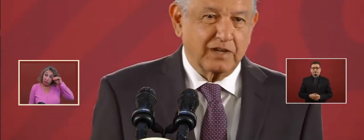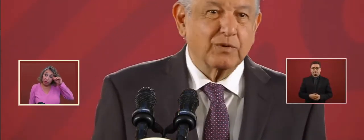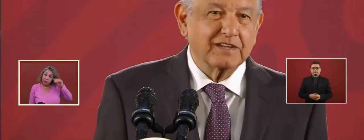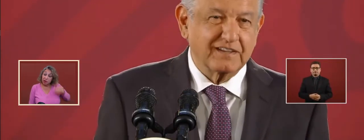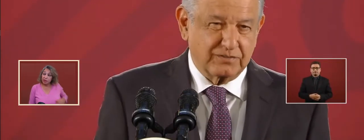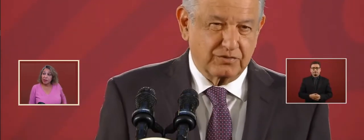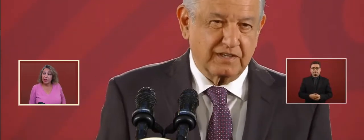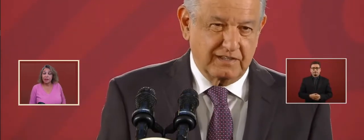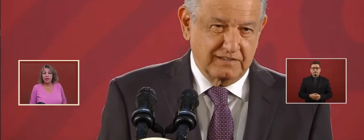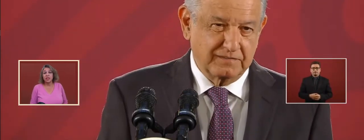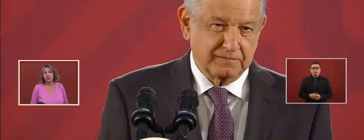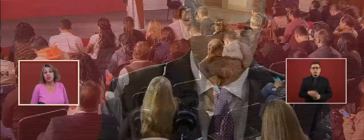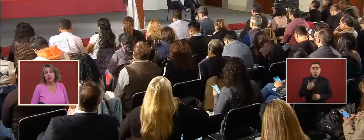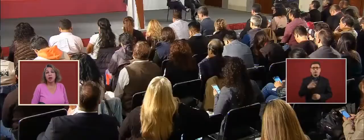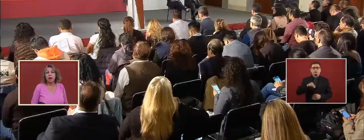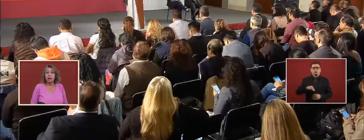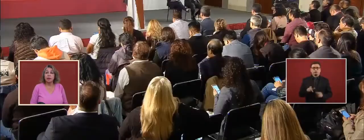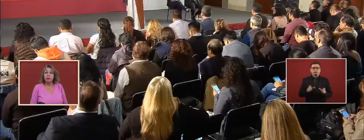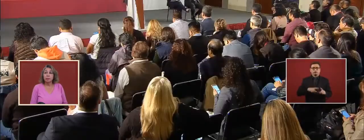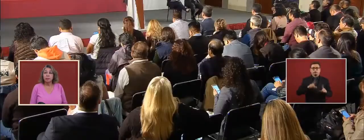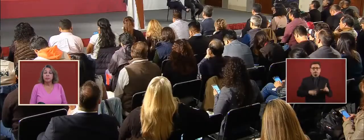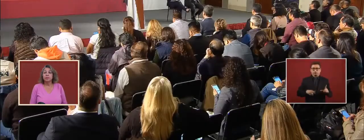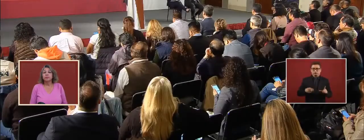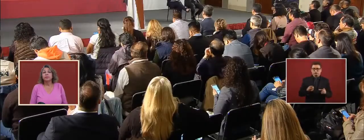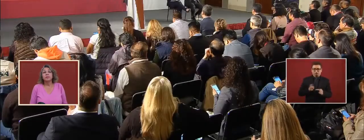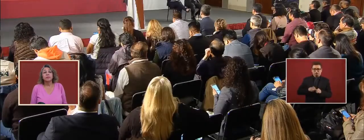fortifying the National Guard.